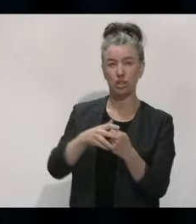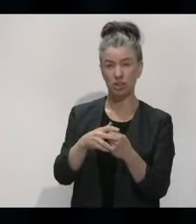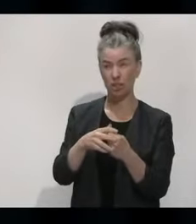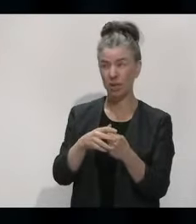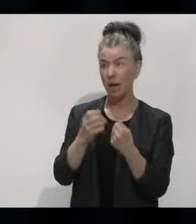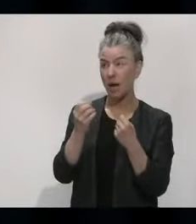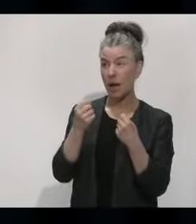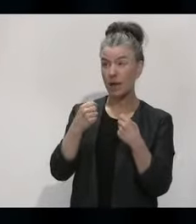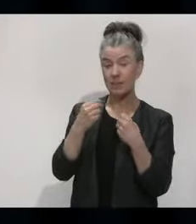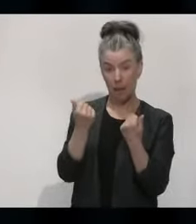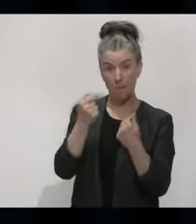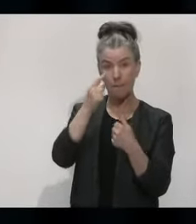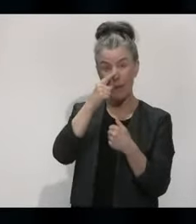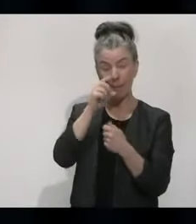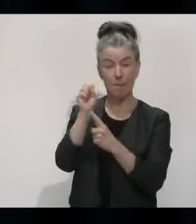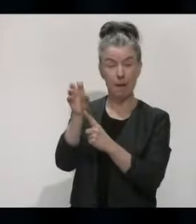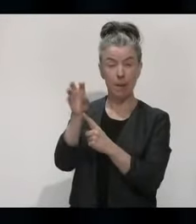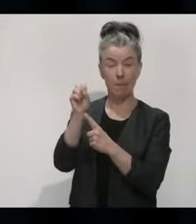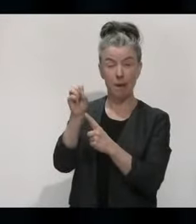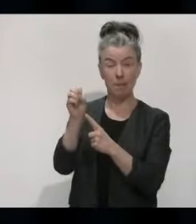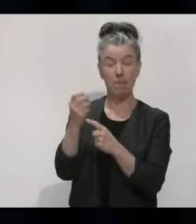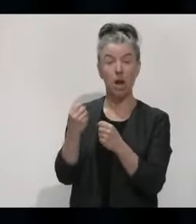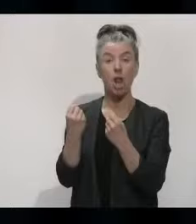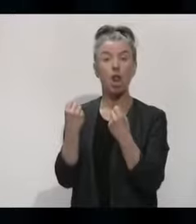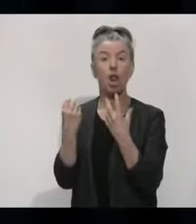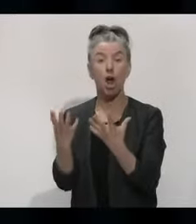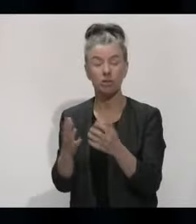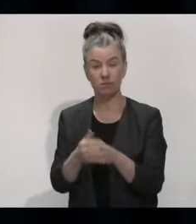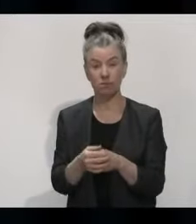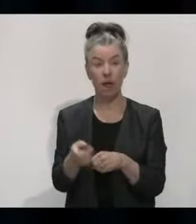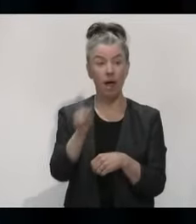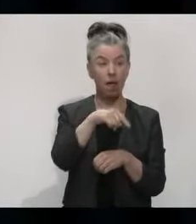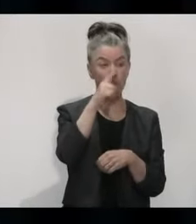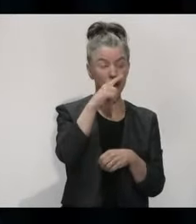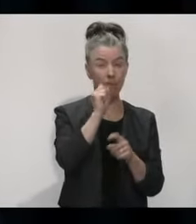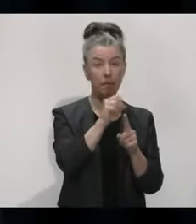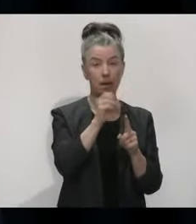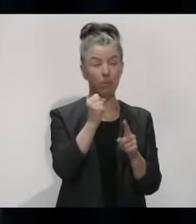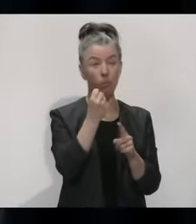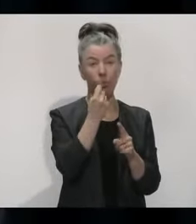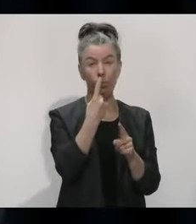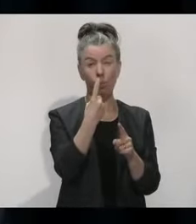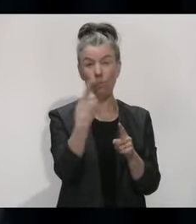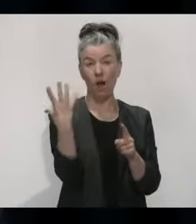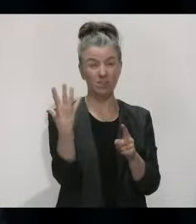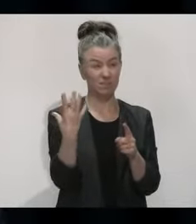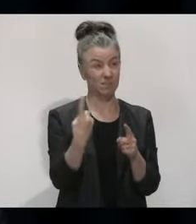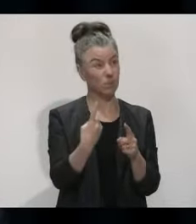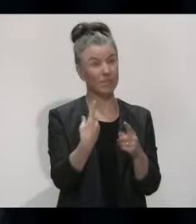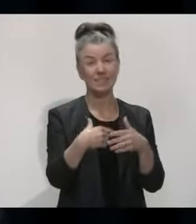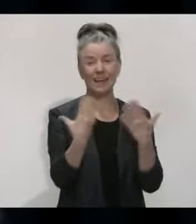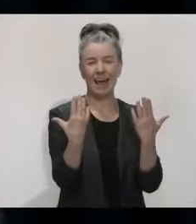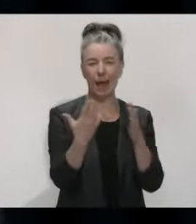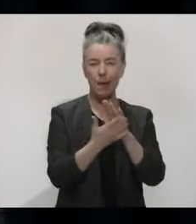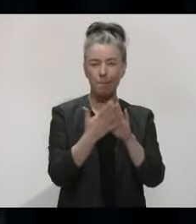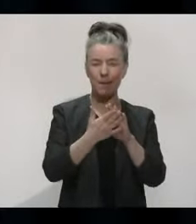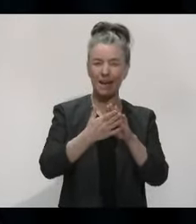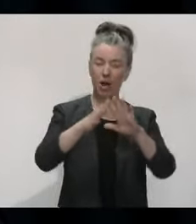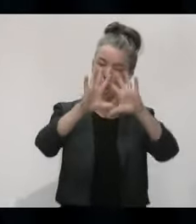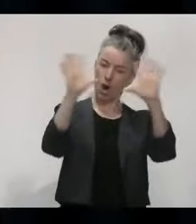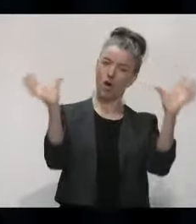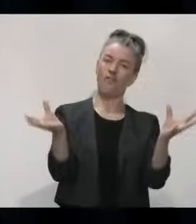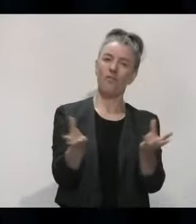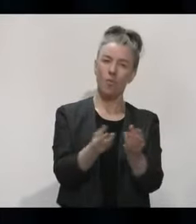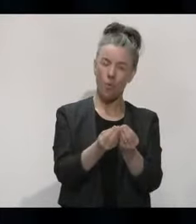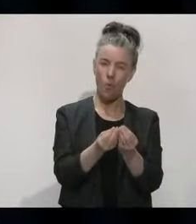a lot of times in a day. For a lot of people, they'll be going to work, they'll be scanning in at work, and they may not be doing other scans in a day. So the key thing